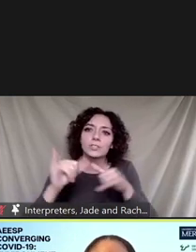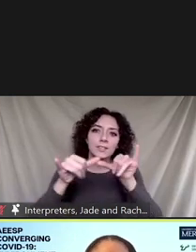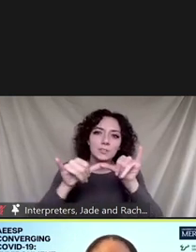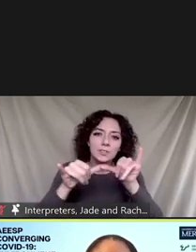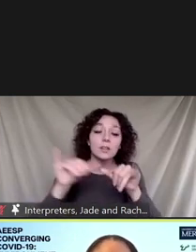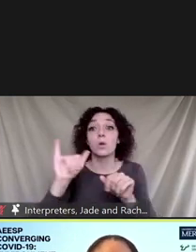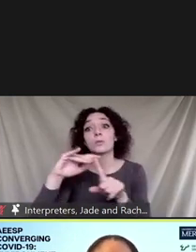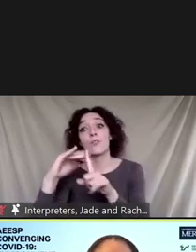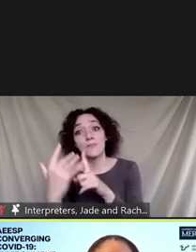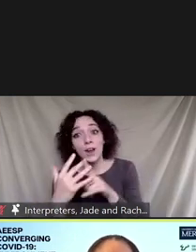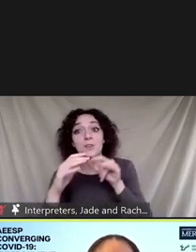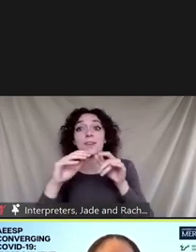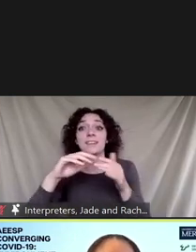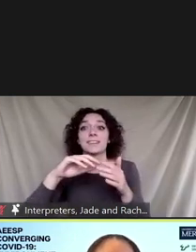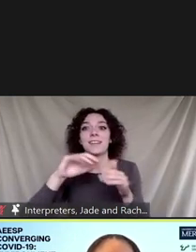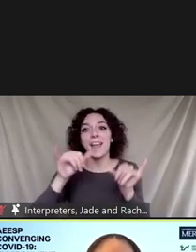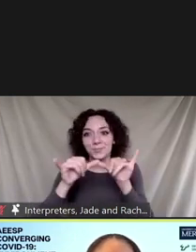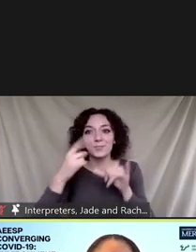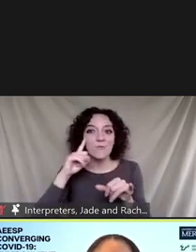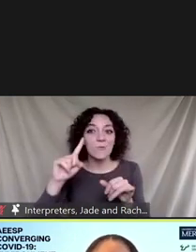a government agency thank you